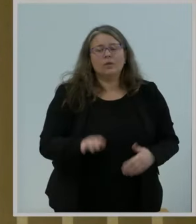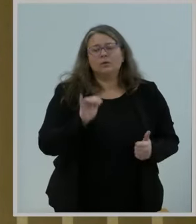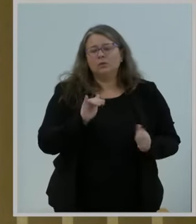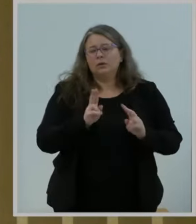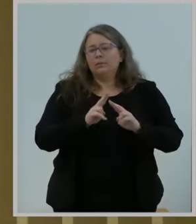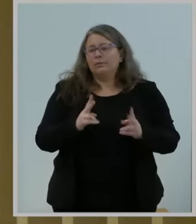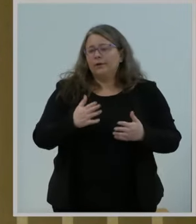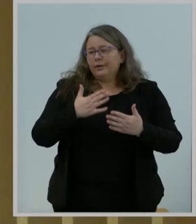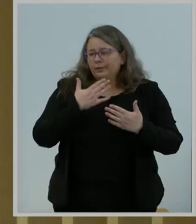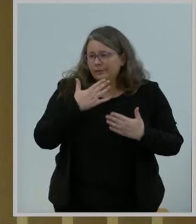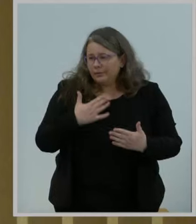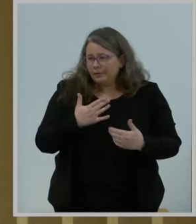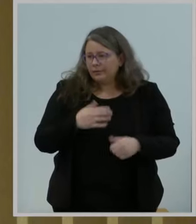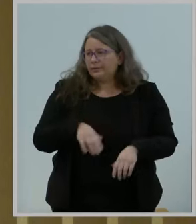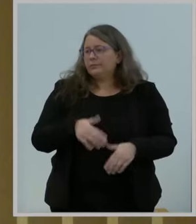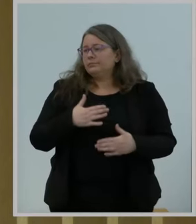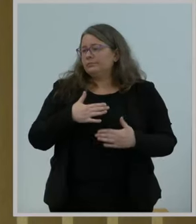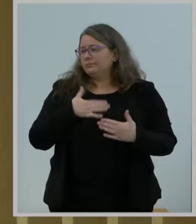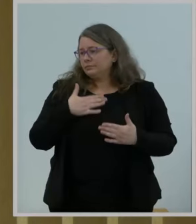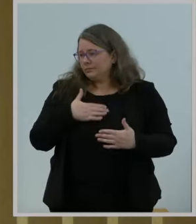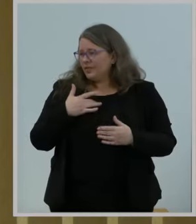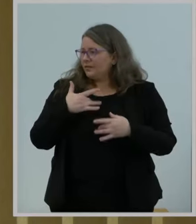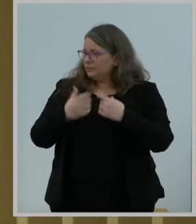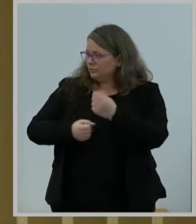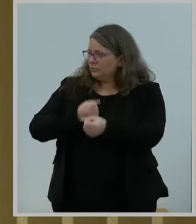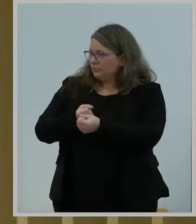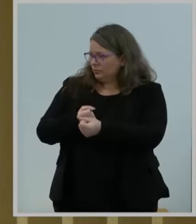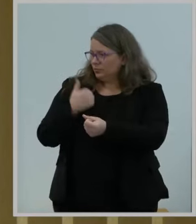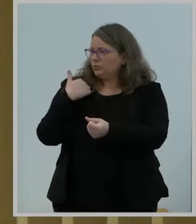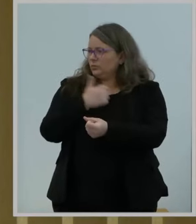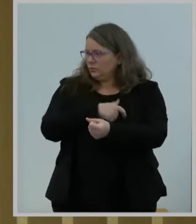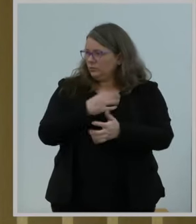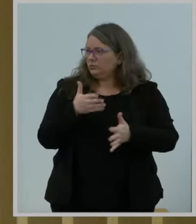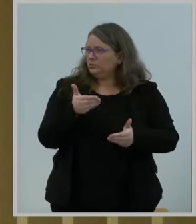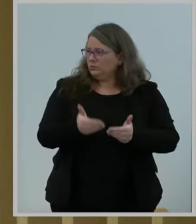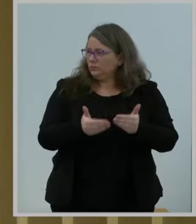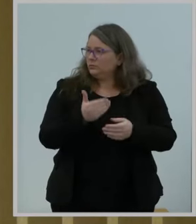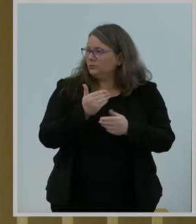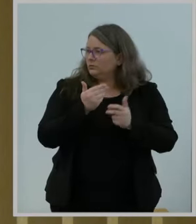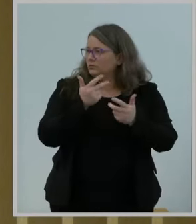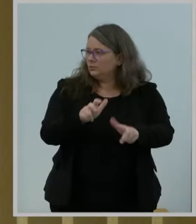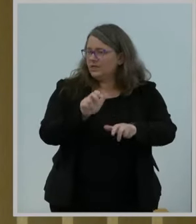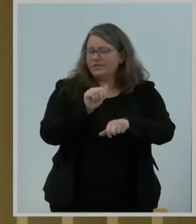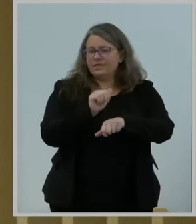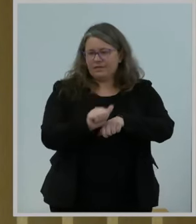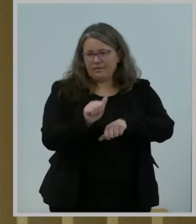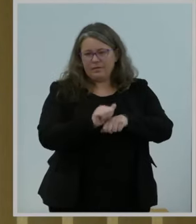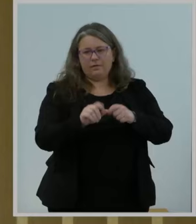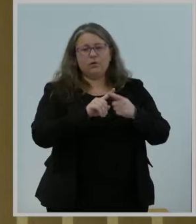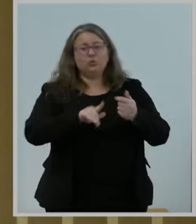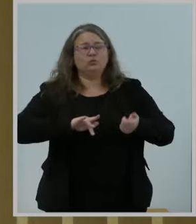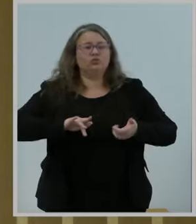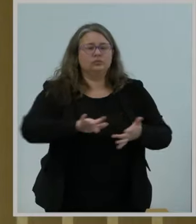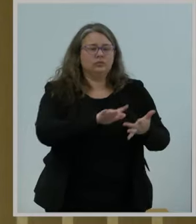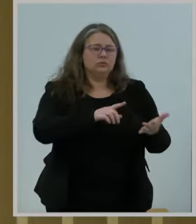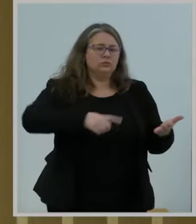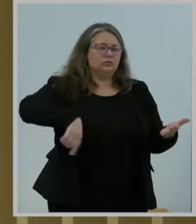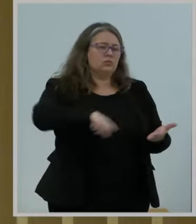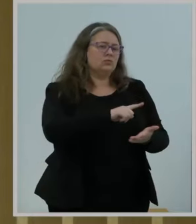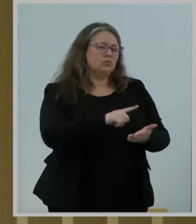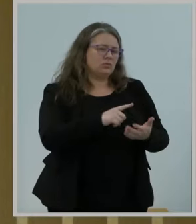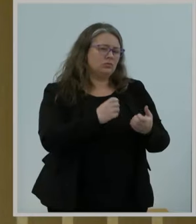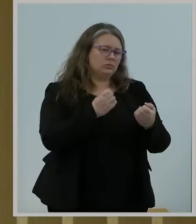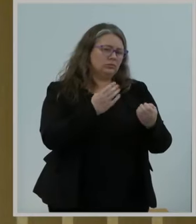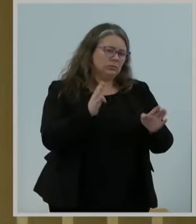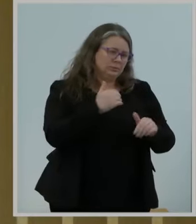several important steps today to ensure that not only that we reach them, but we do so in the most efficient and